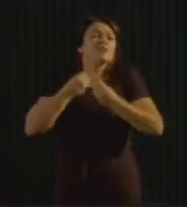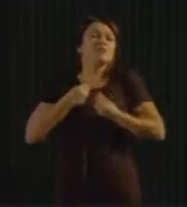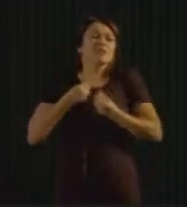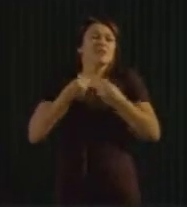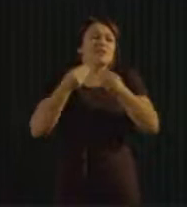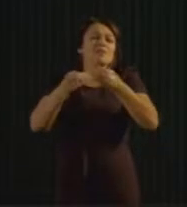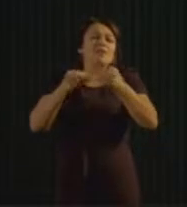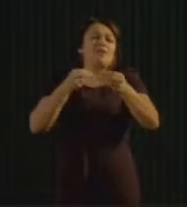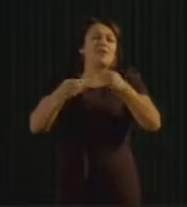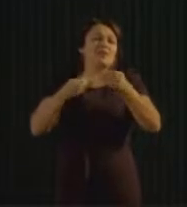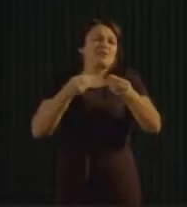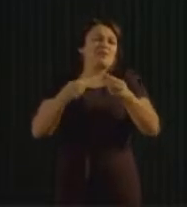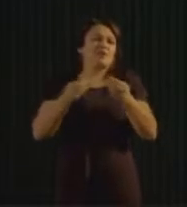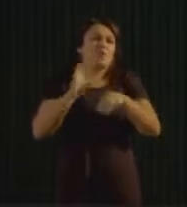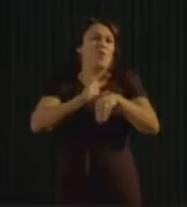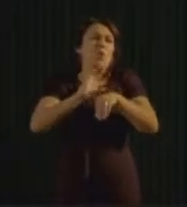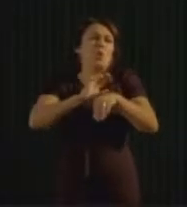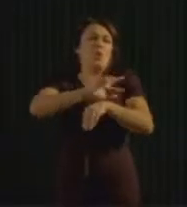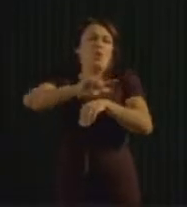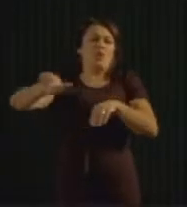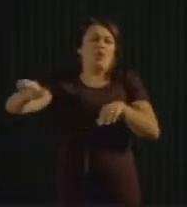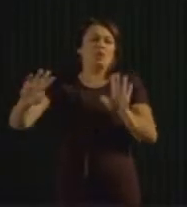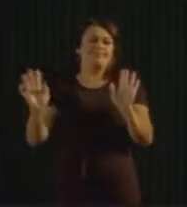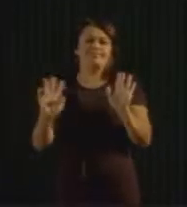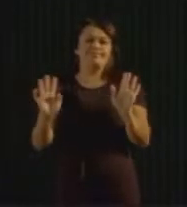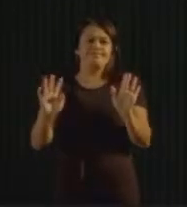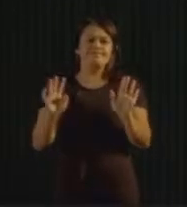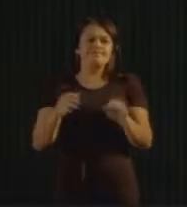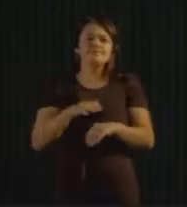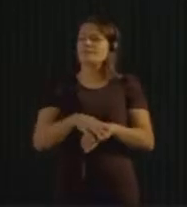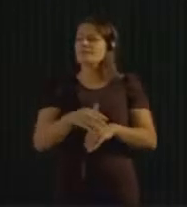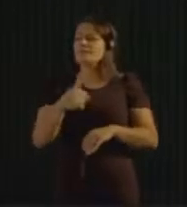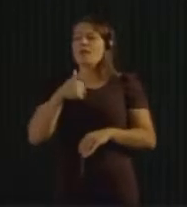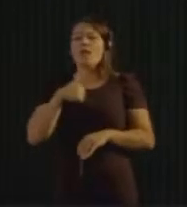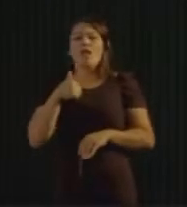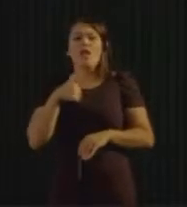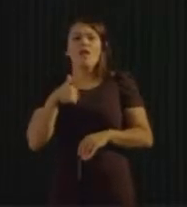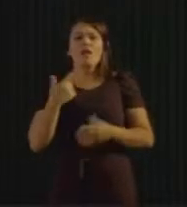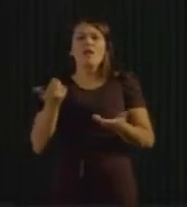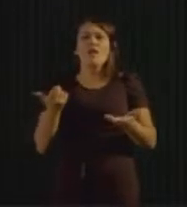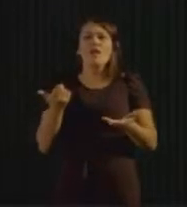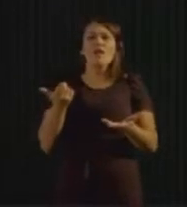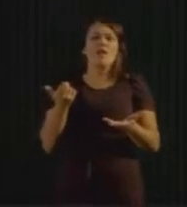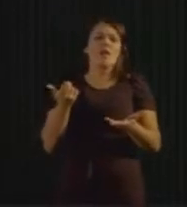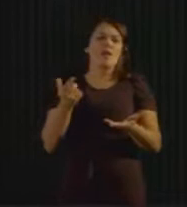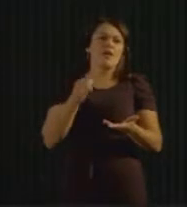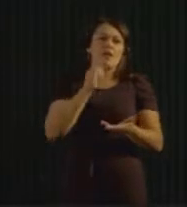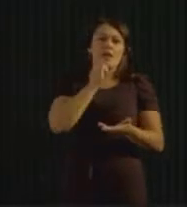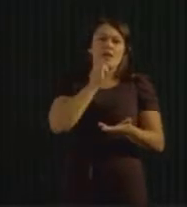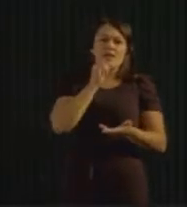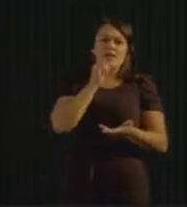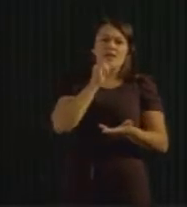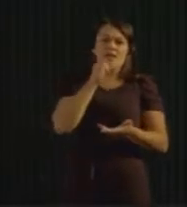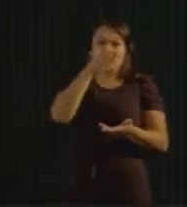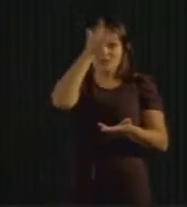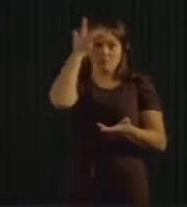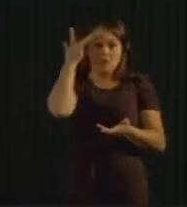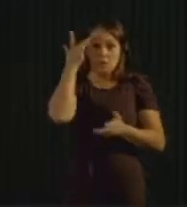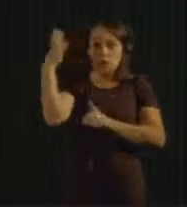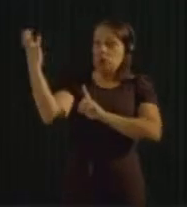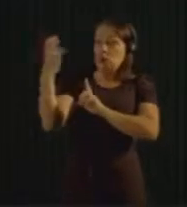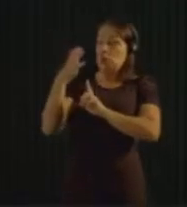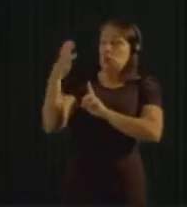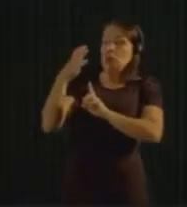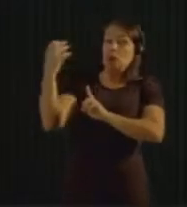Consumption. I want you to spend a lot, says Santa Claus, because he wants us to buy a lot of things. And that's the same with the companies.